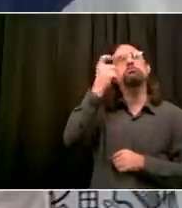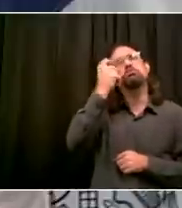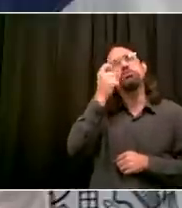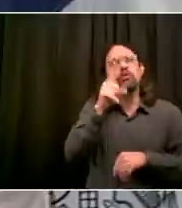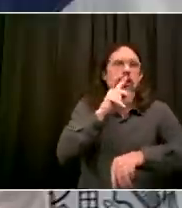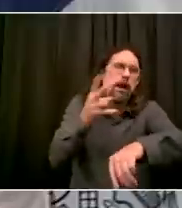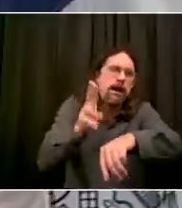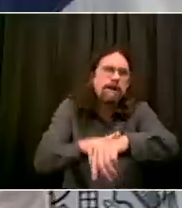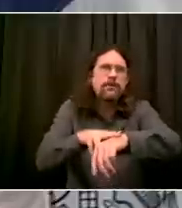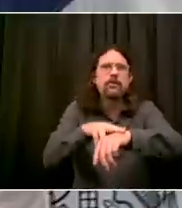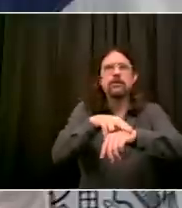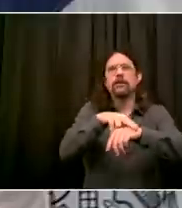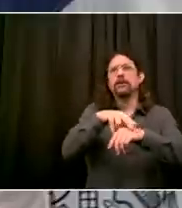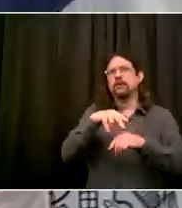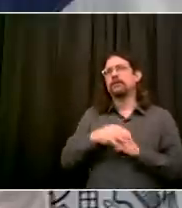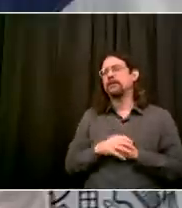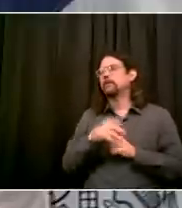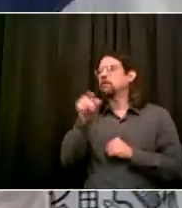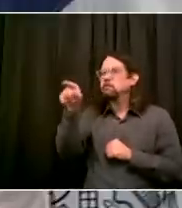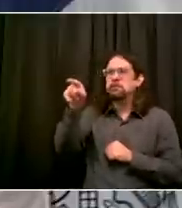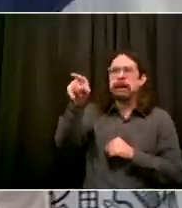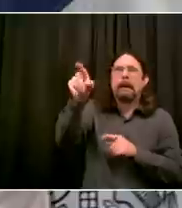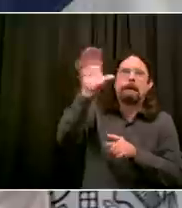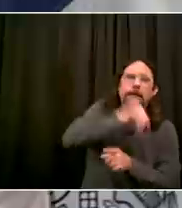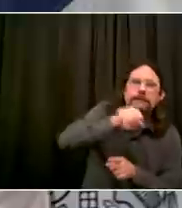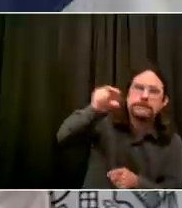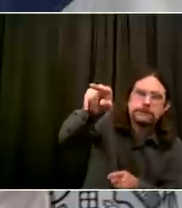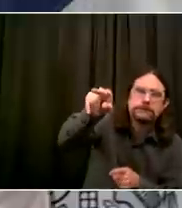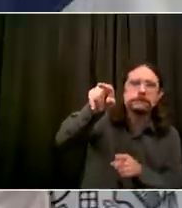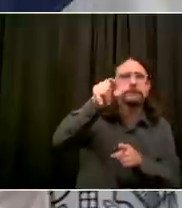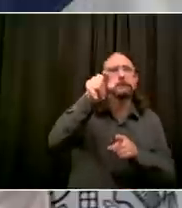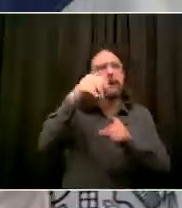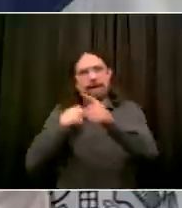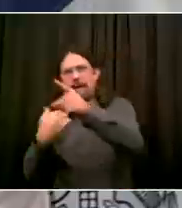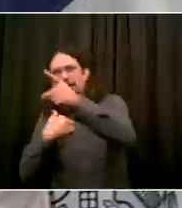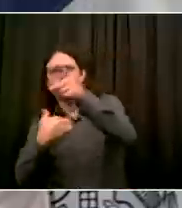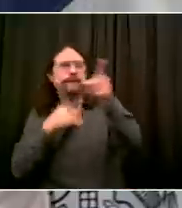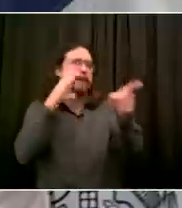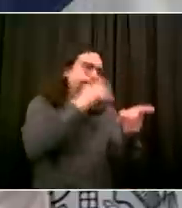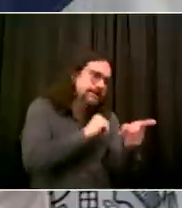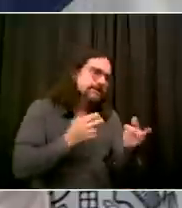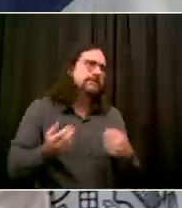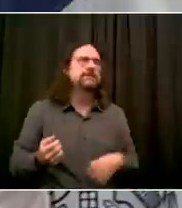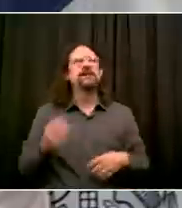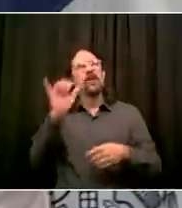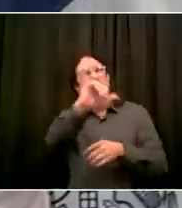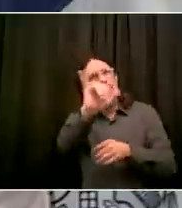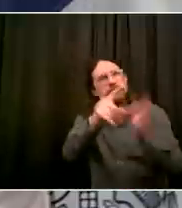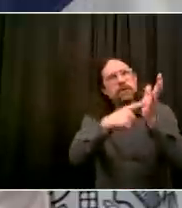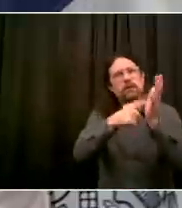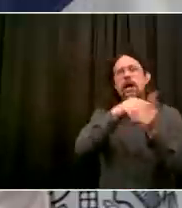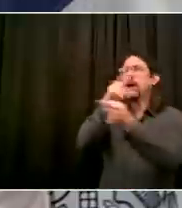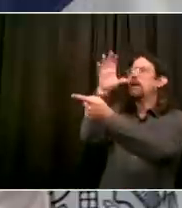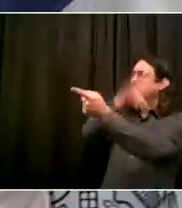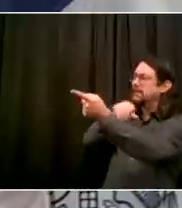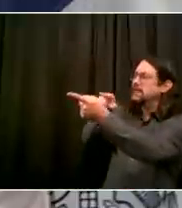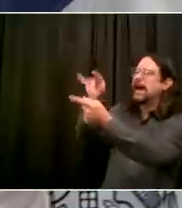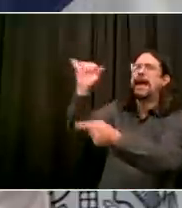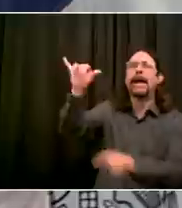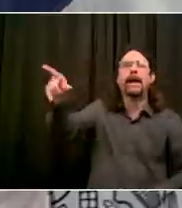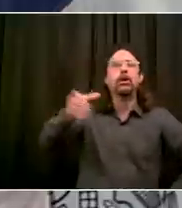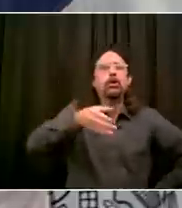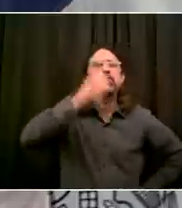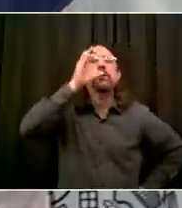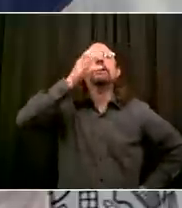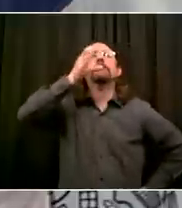the tools to implement those penalties. And they should. I don't want to see that happen. I would just prefer all our officers to follow through on